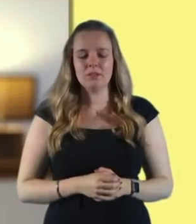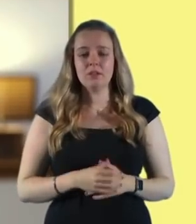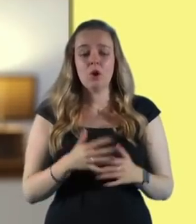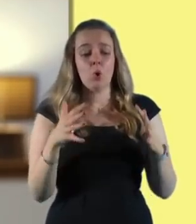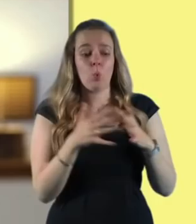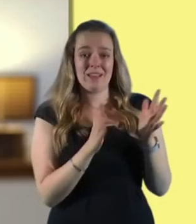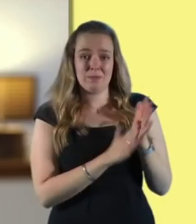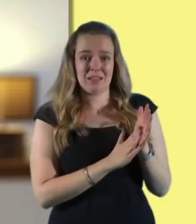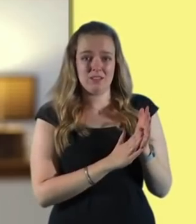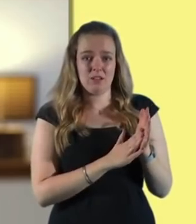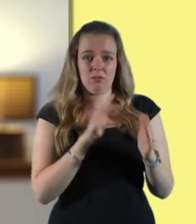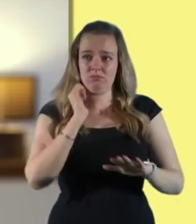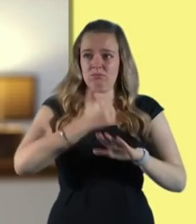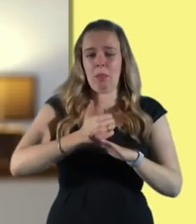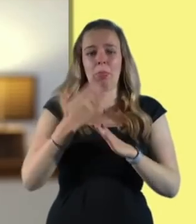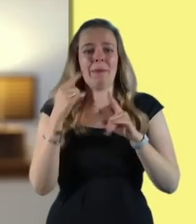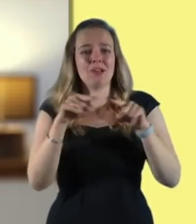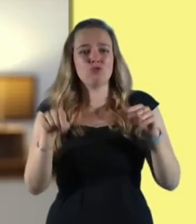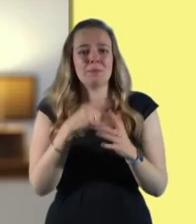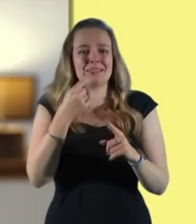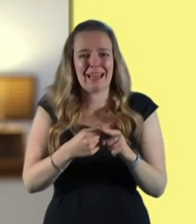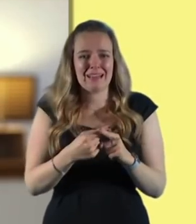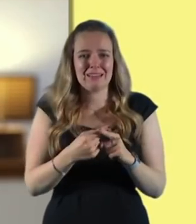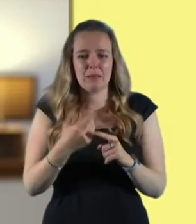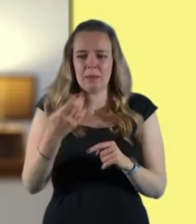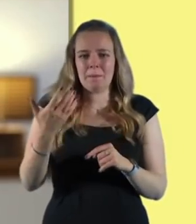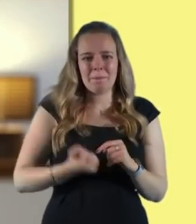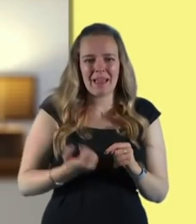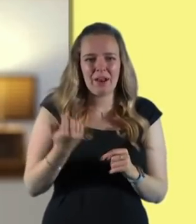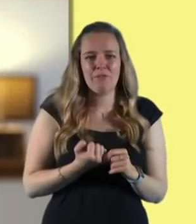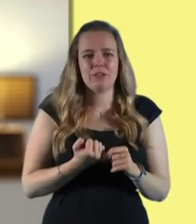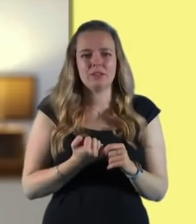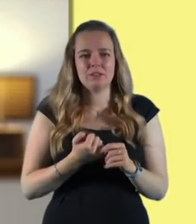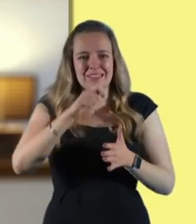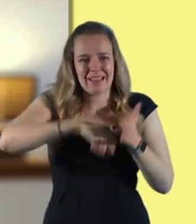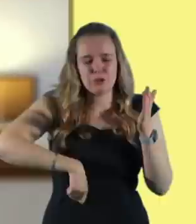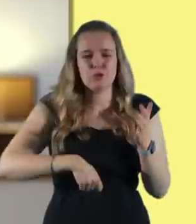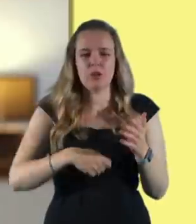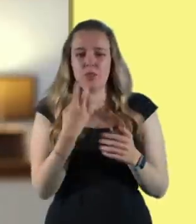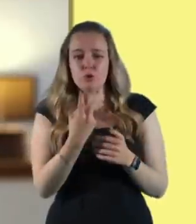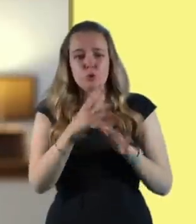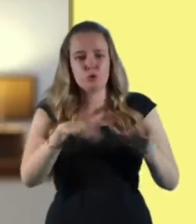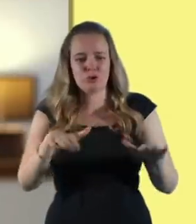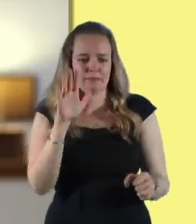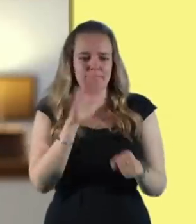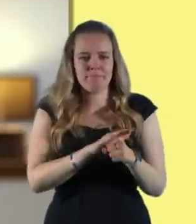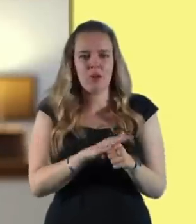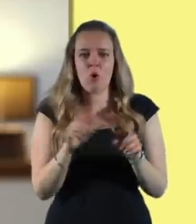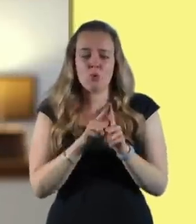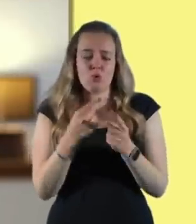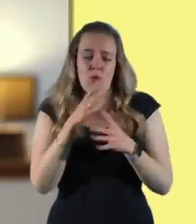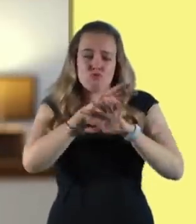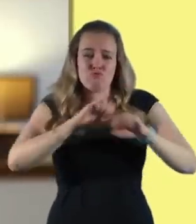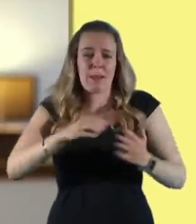bedroom tax, benefit sanctions, the two child cap and the abhorrent rape clause. And the